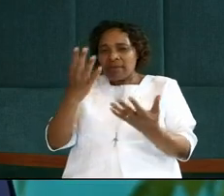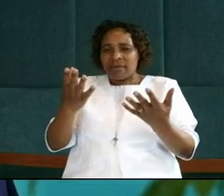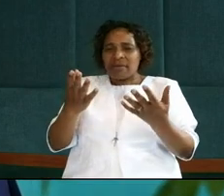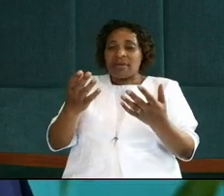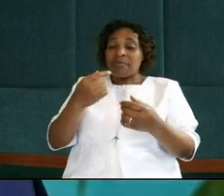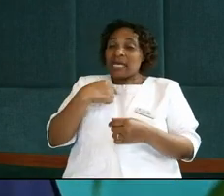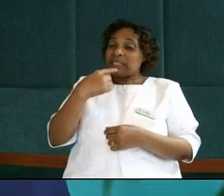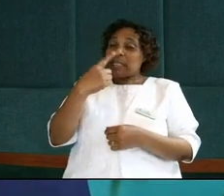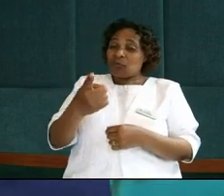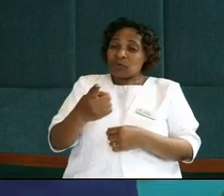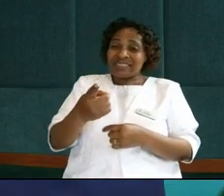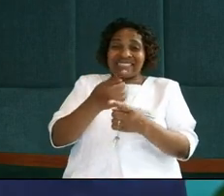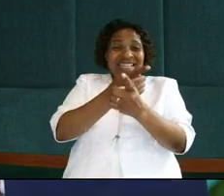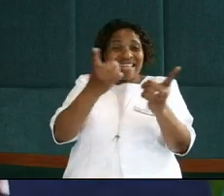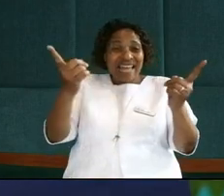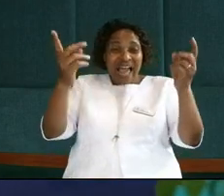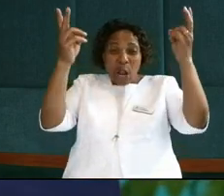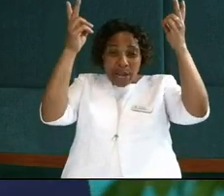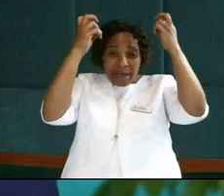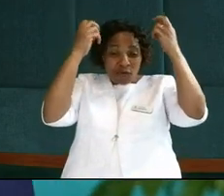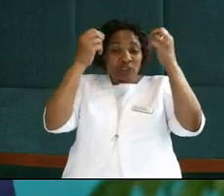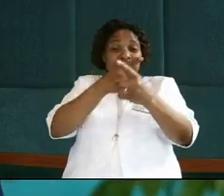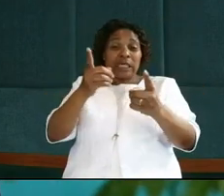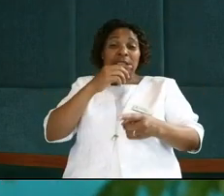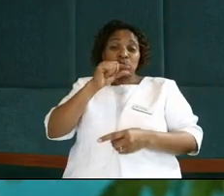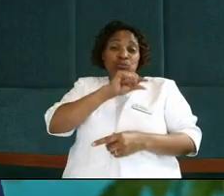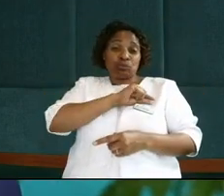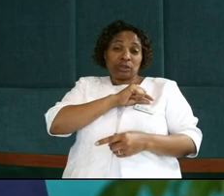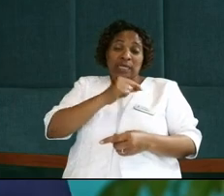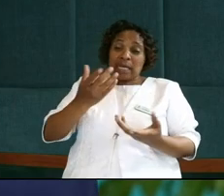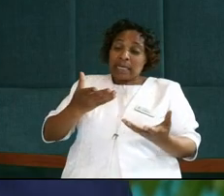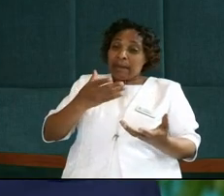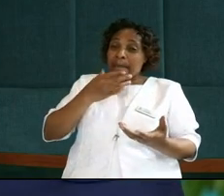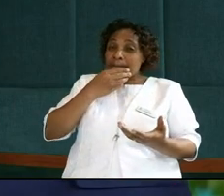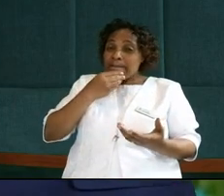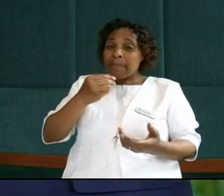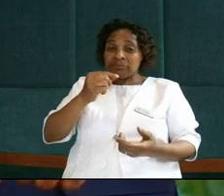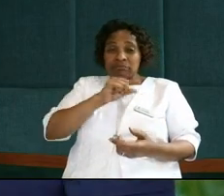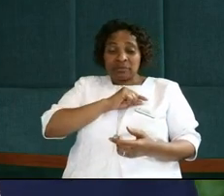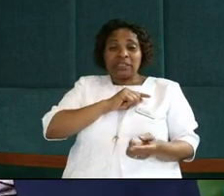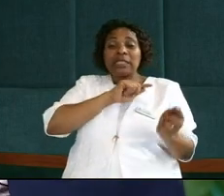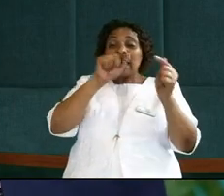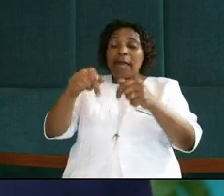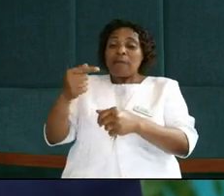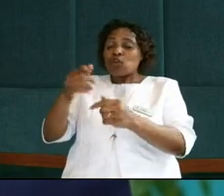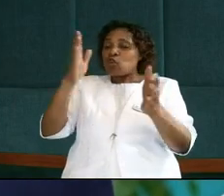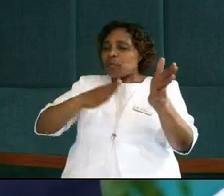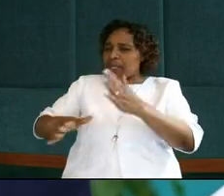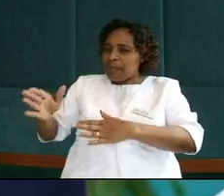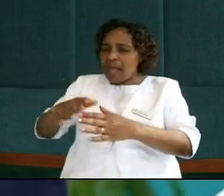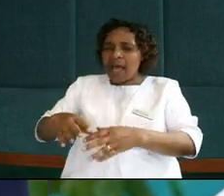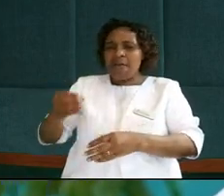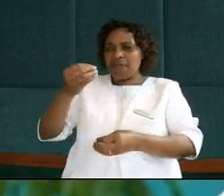have had a team of deacons, deaconesses, when you were busy at your workplace and your homes, they came here to prepare for you. Are you with me?